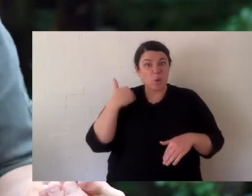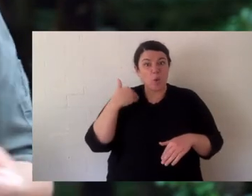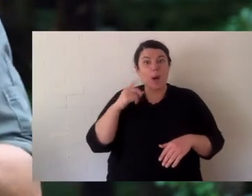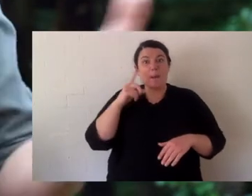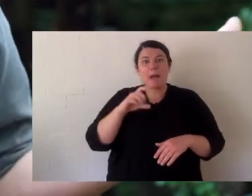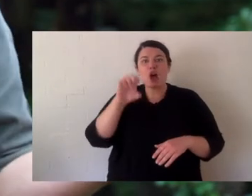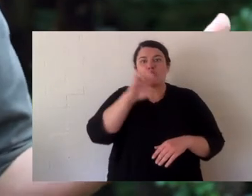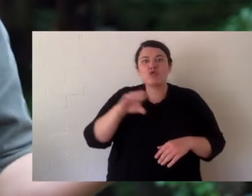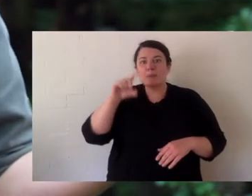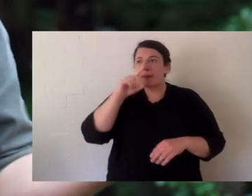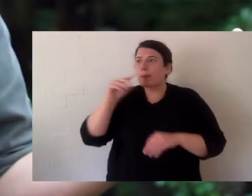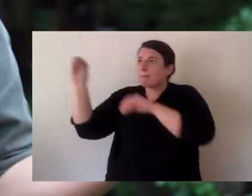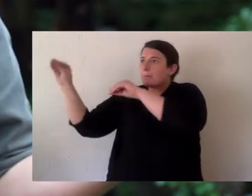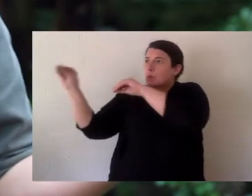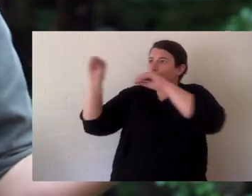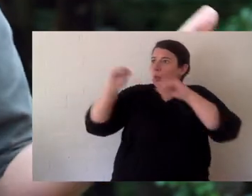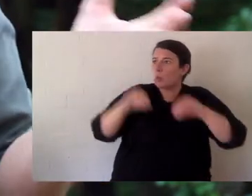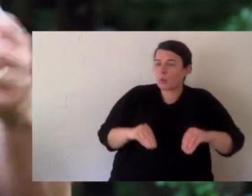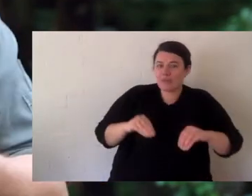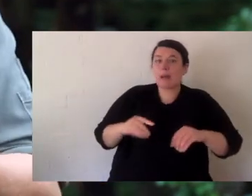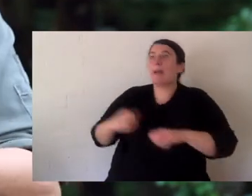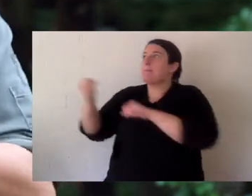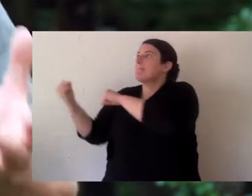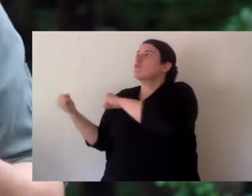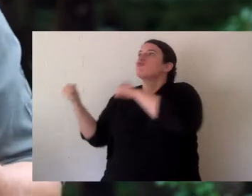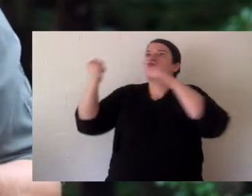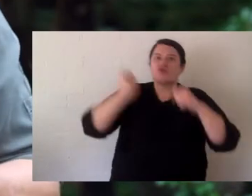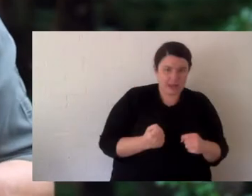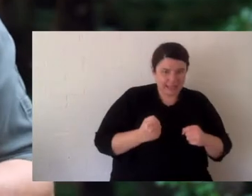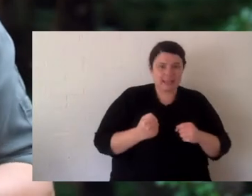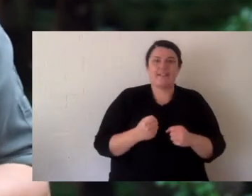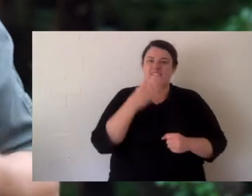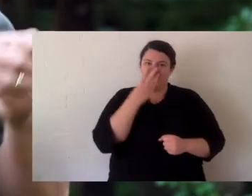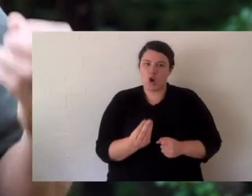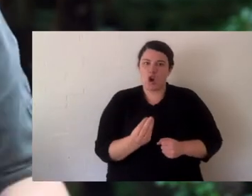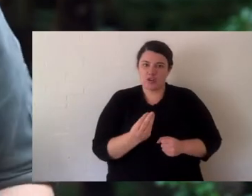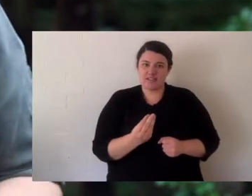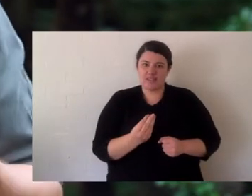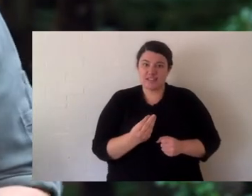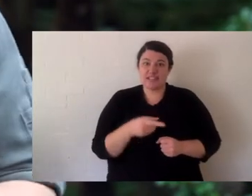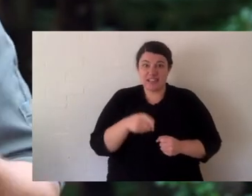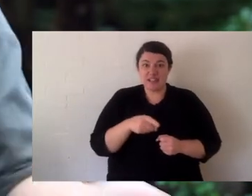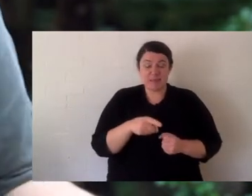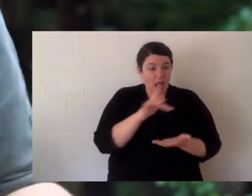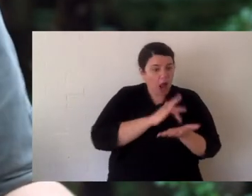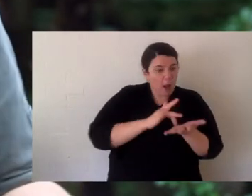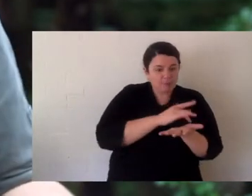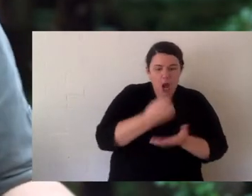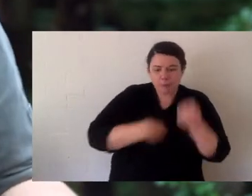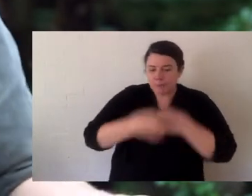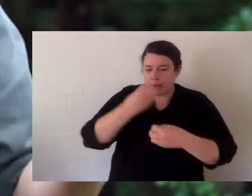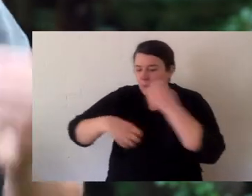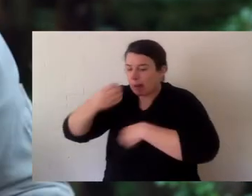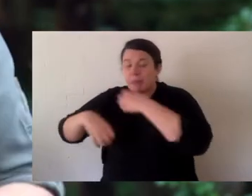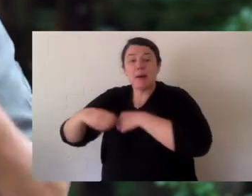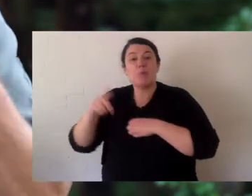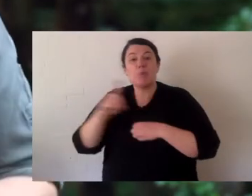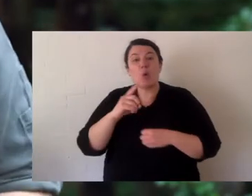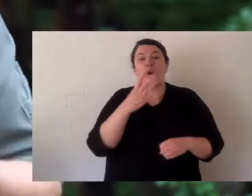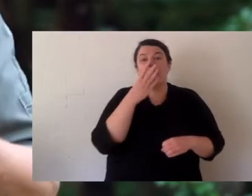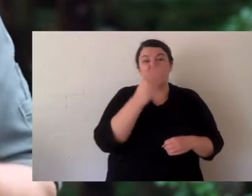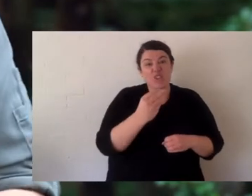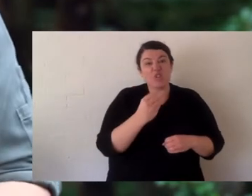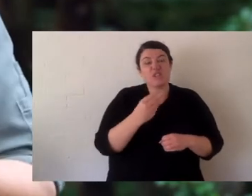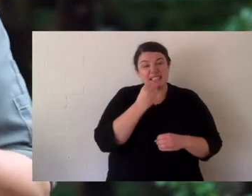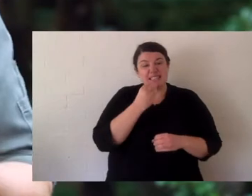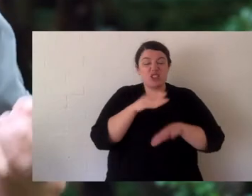feral fox. We didn't have them in Australia. Now when Europeans brought the fox to Australia, it learnt how to hunt turtle eggs. And almost a